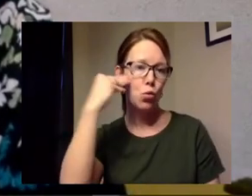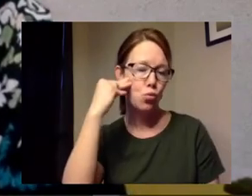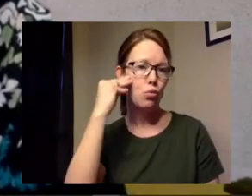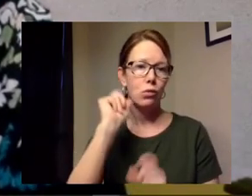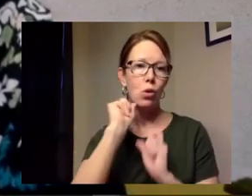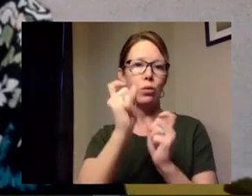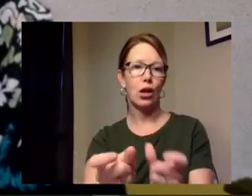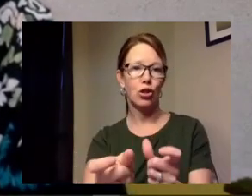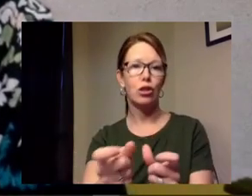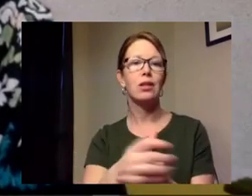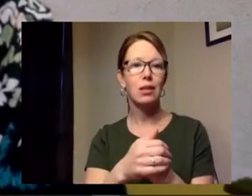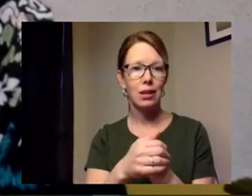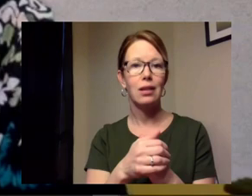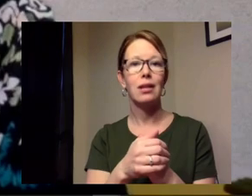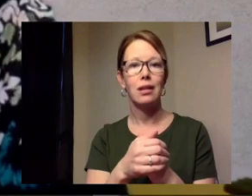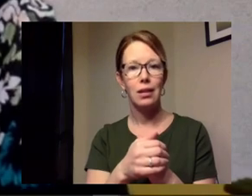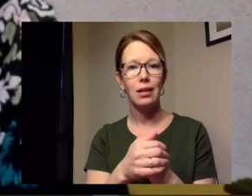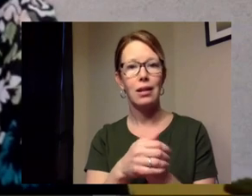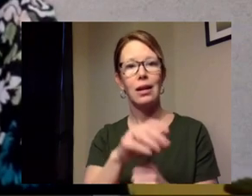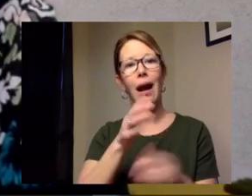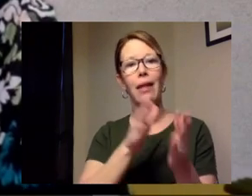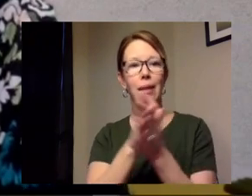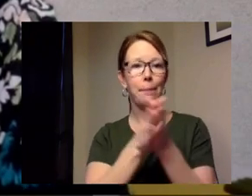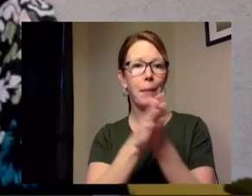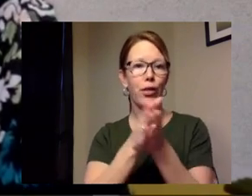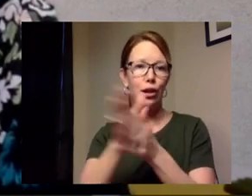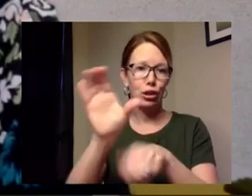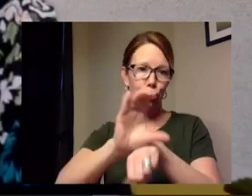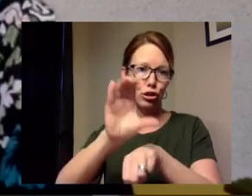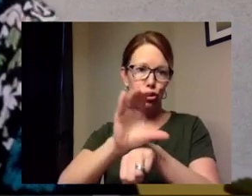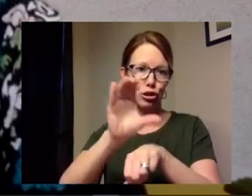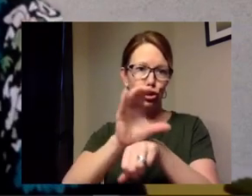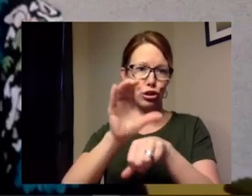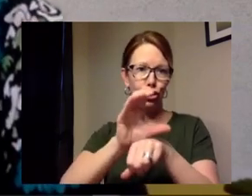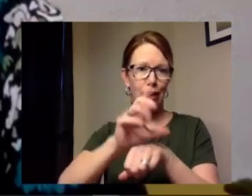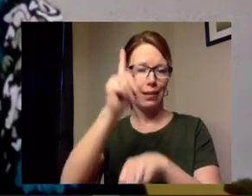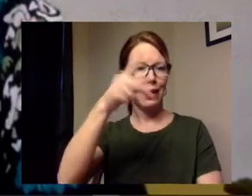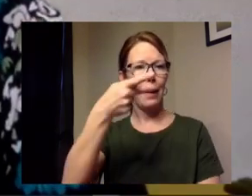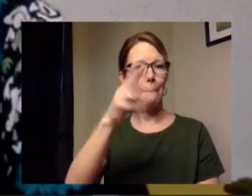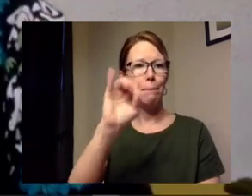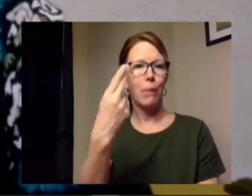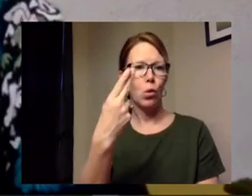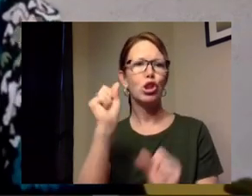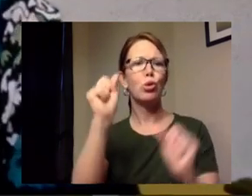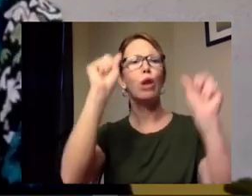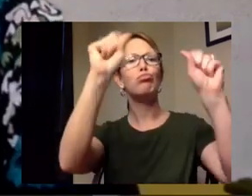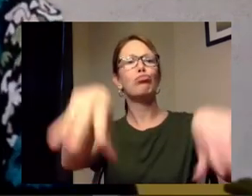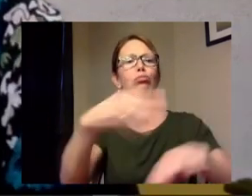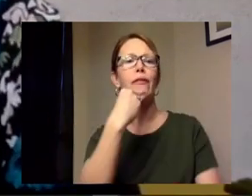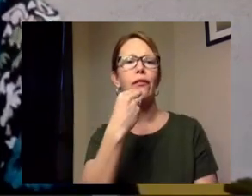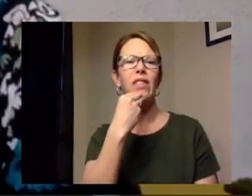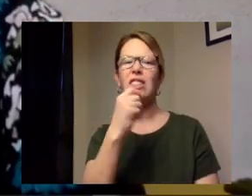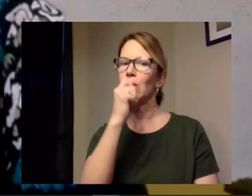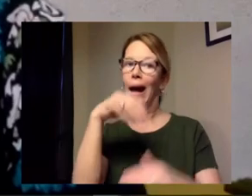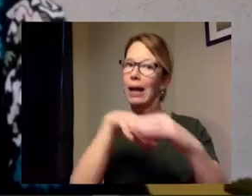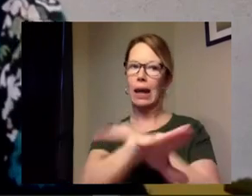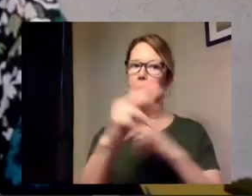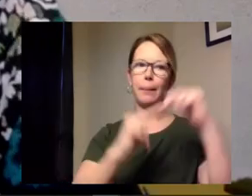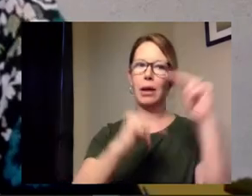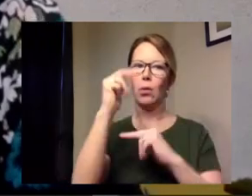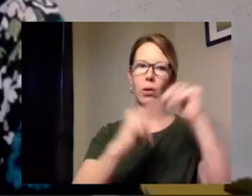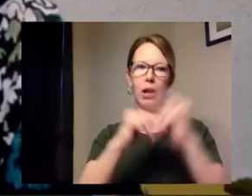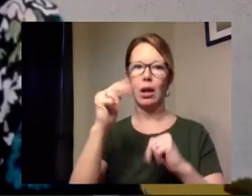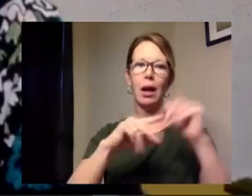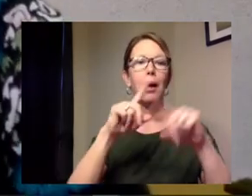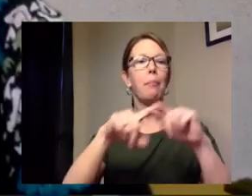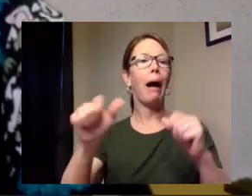items at um the methodist church entrance the porch area so you won't come in the building but you can drop